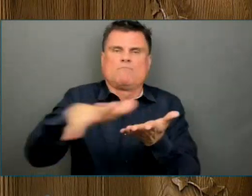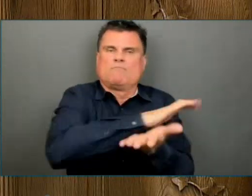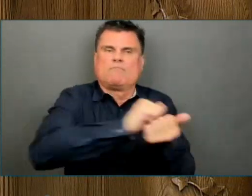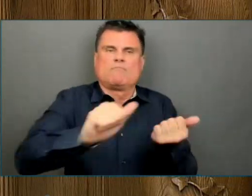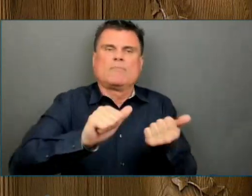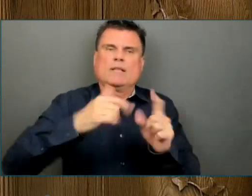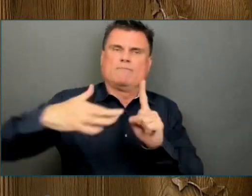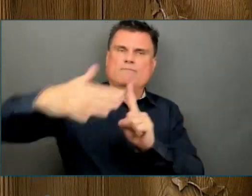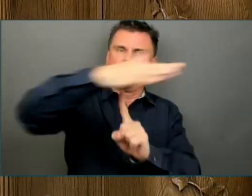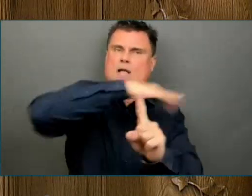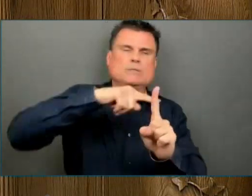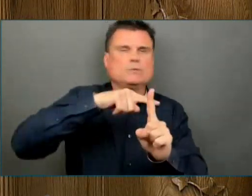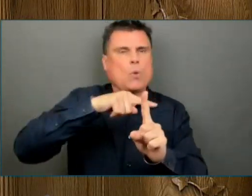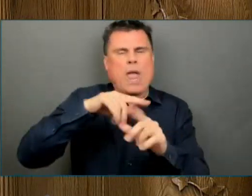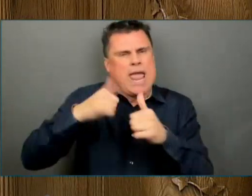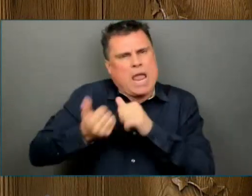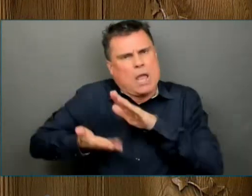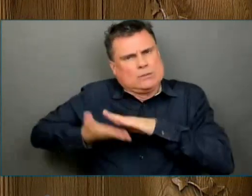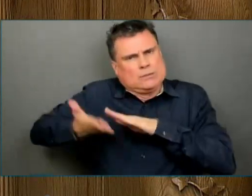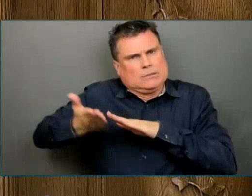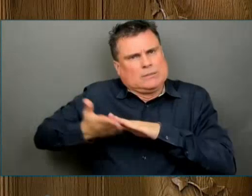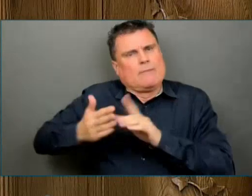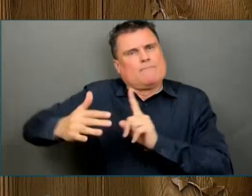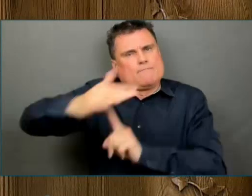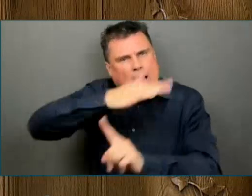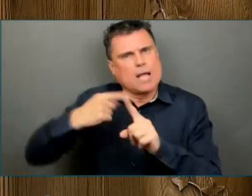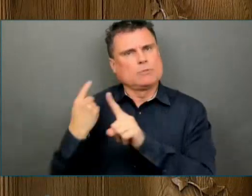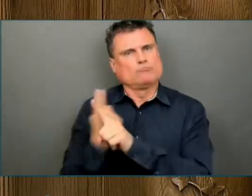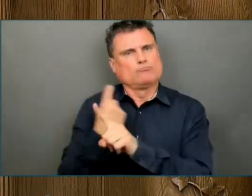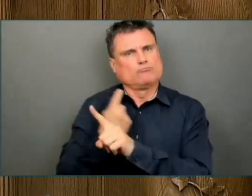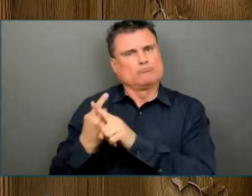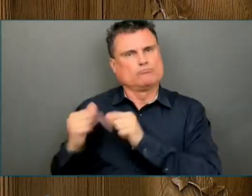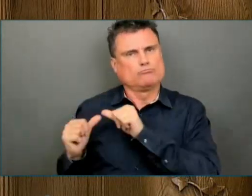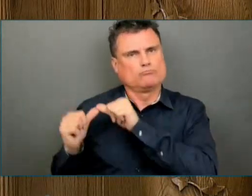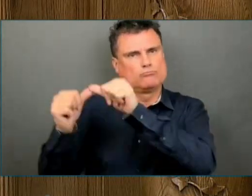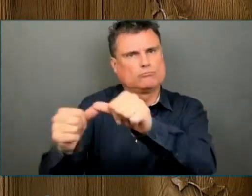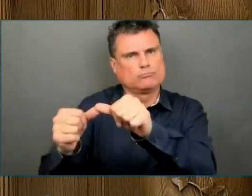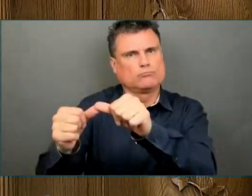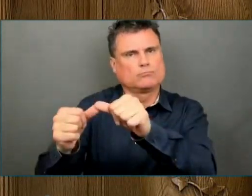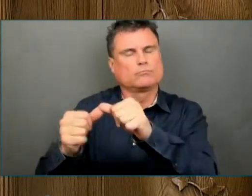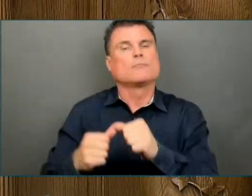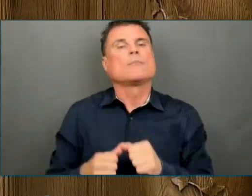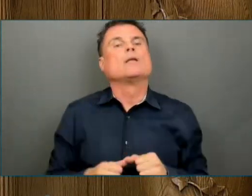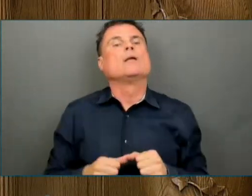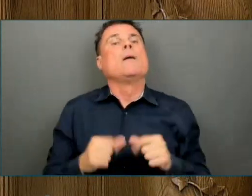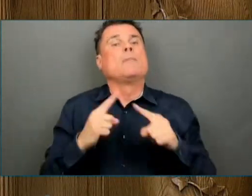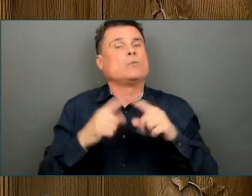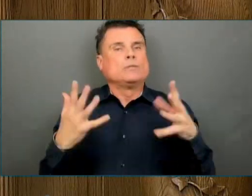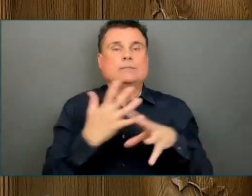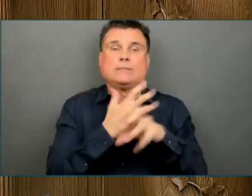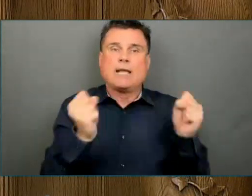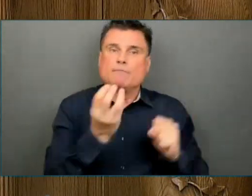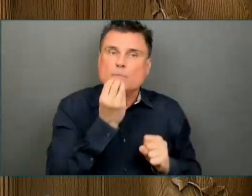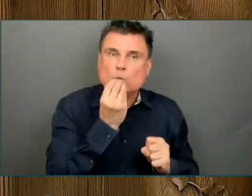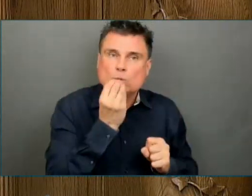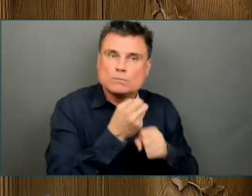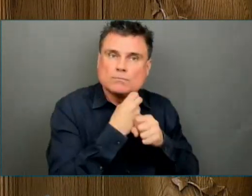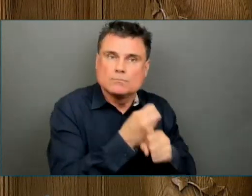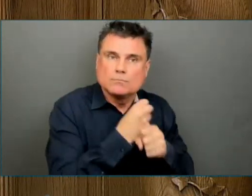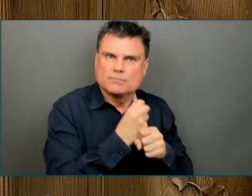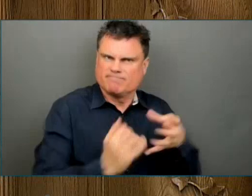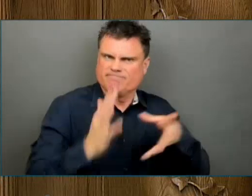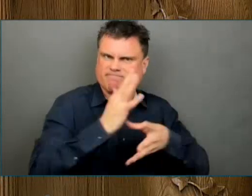and traceability of food products. In the year ahead, your government will take additional steps to support